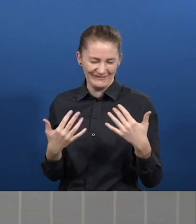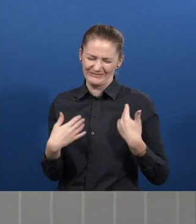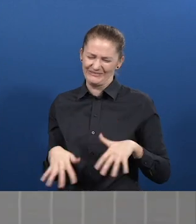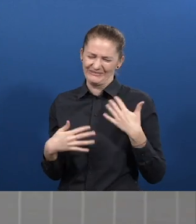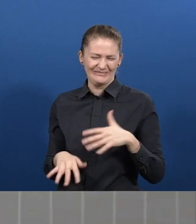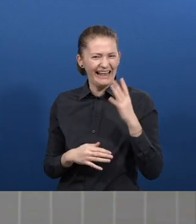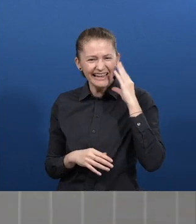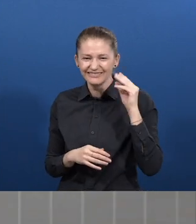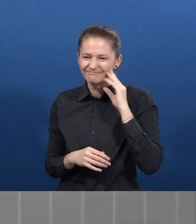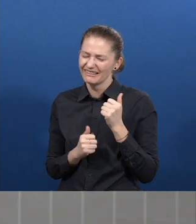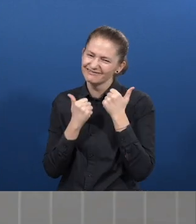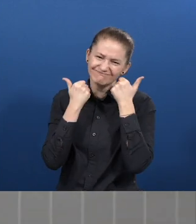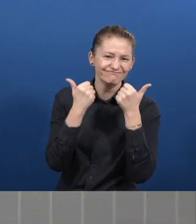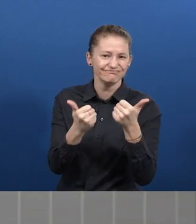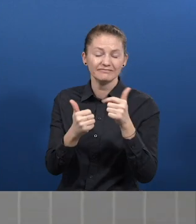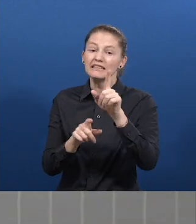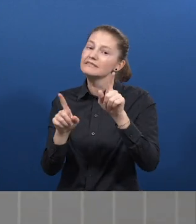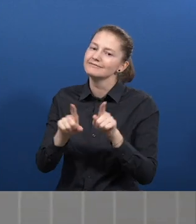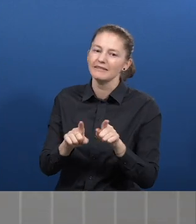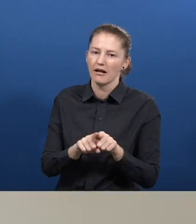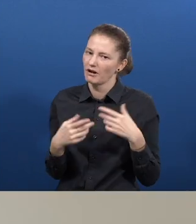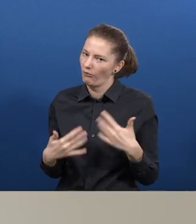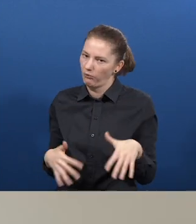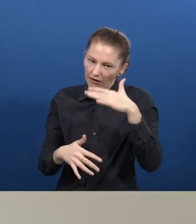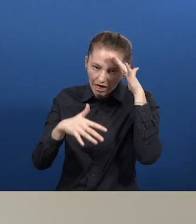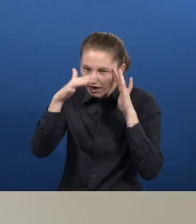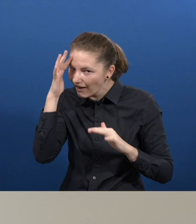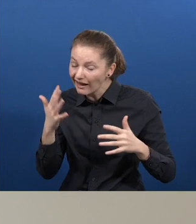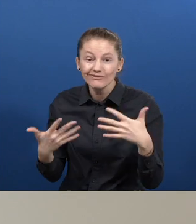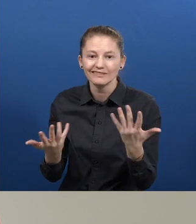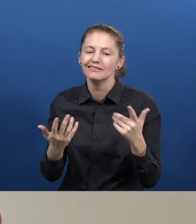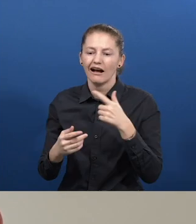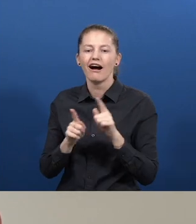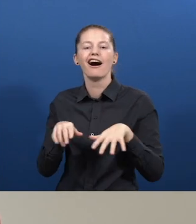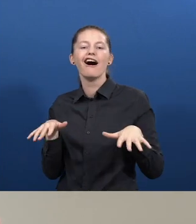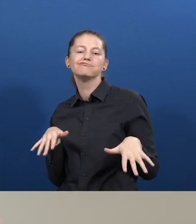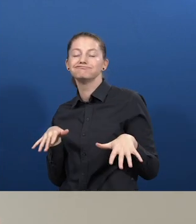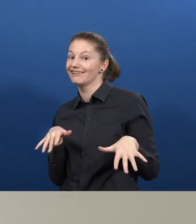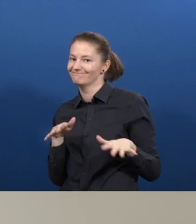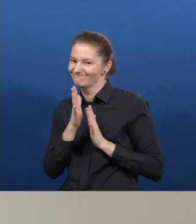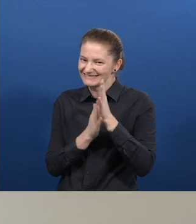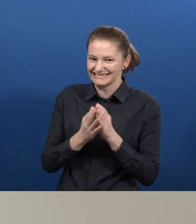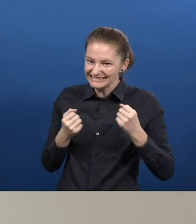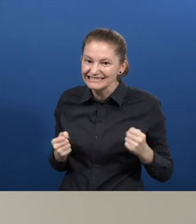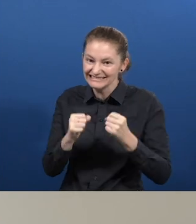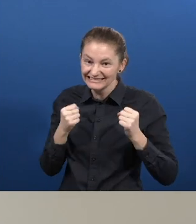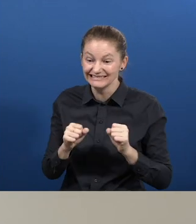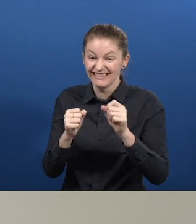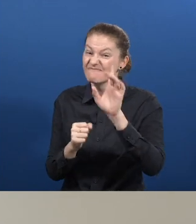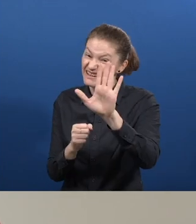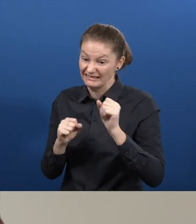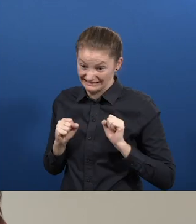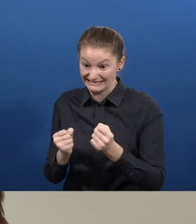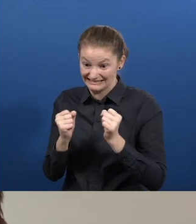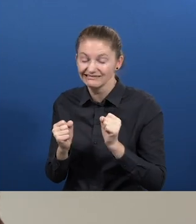been an amazing experience. Very challenging because it makes us go out of our comfort zone. But at the same time